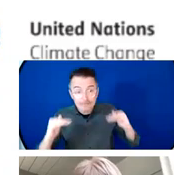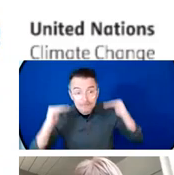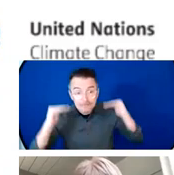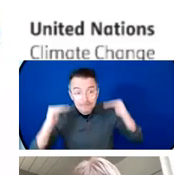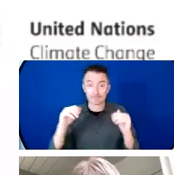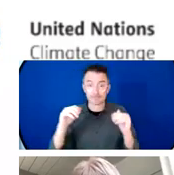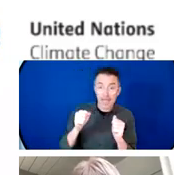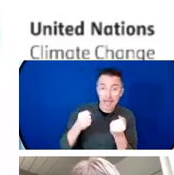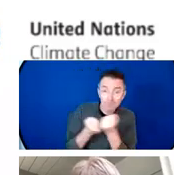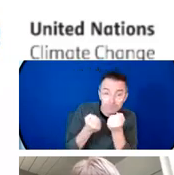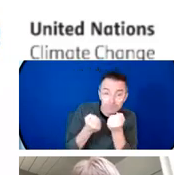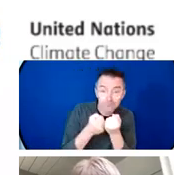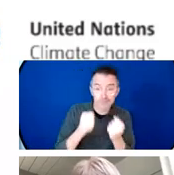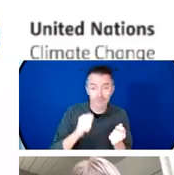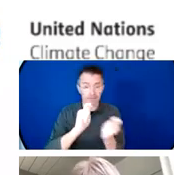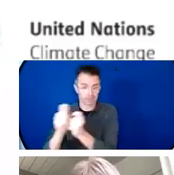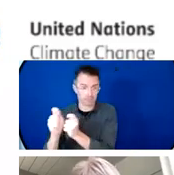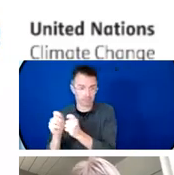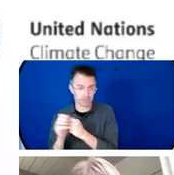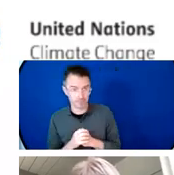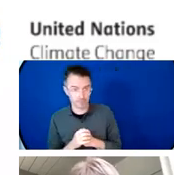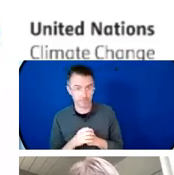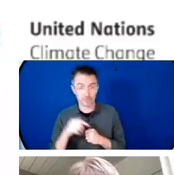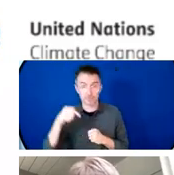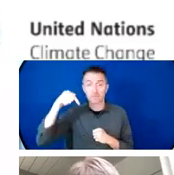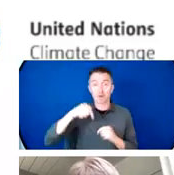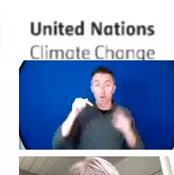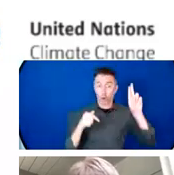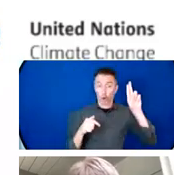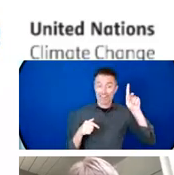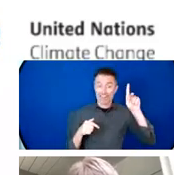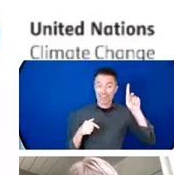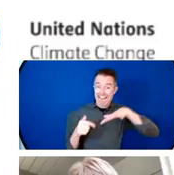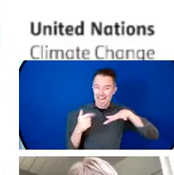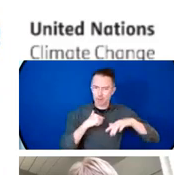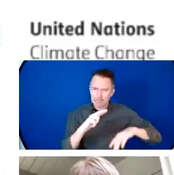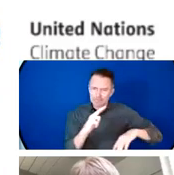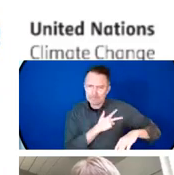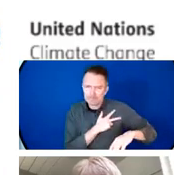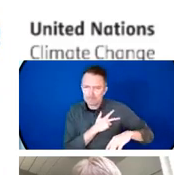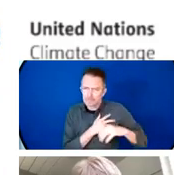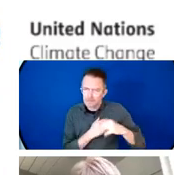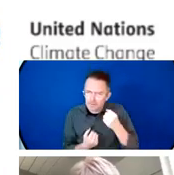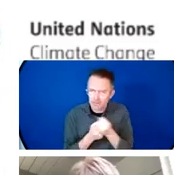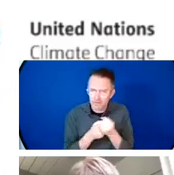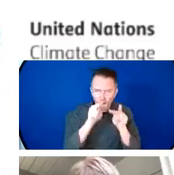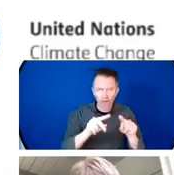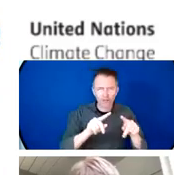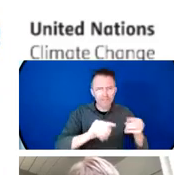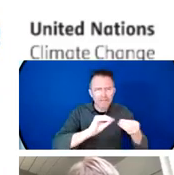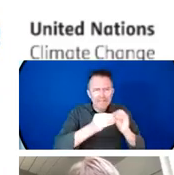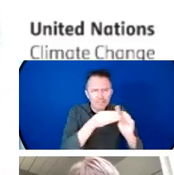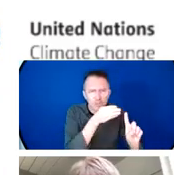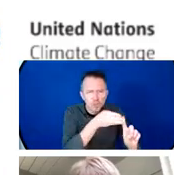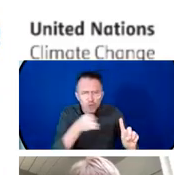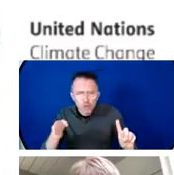champion of these issues and one of the biggest donors. And today, let me reaffirm our commitment and leadership on